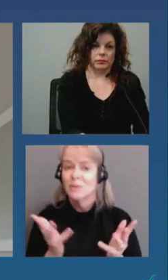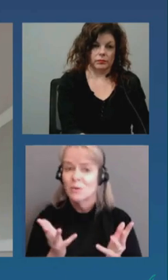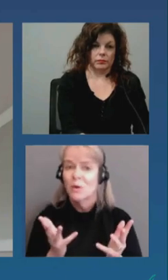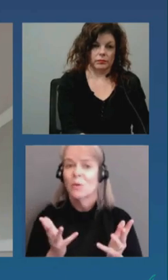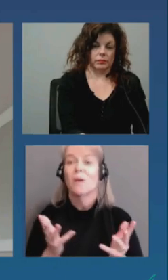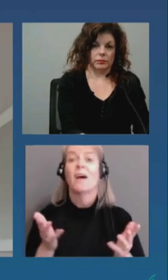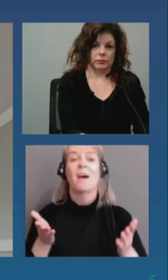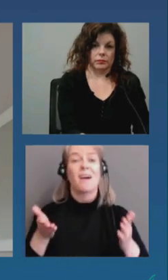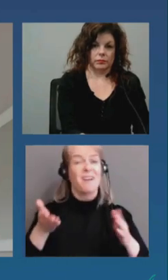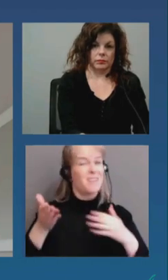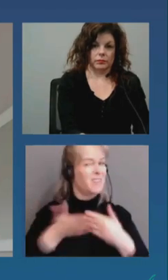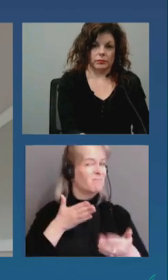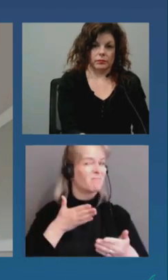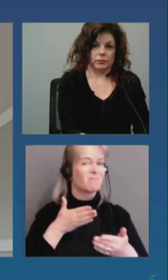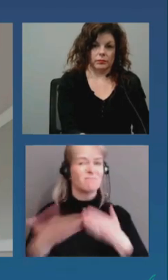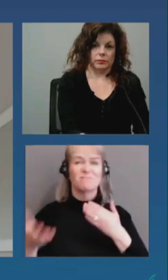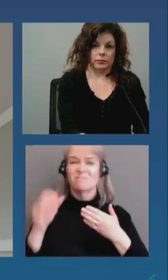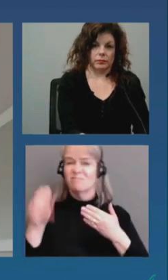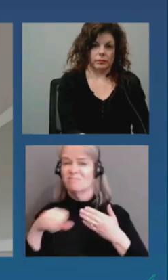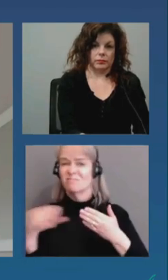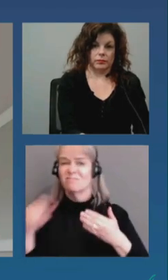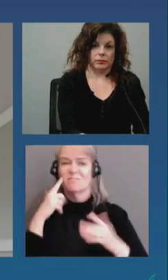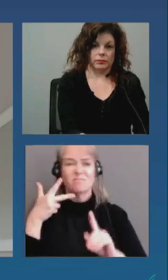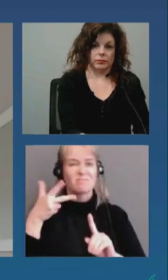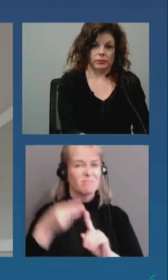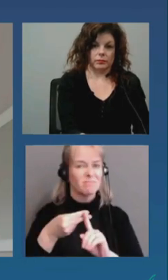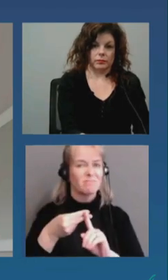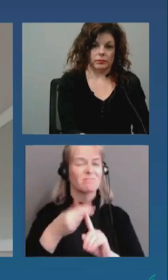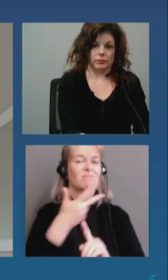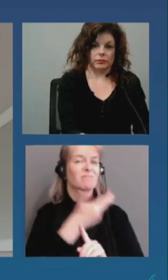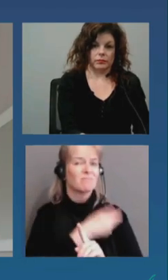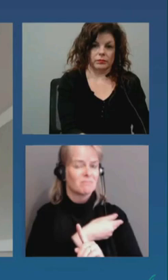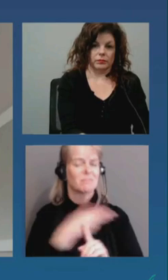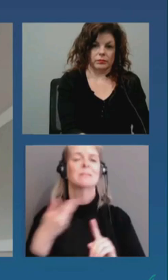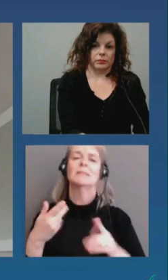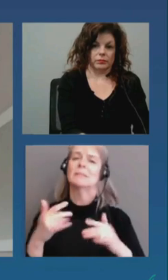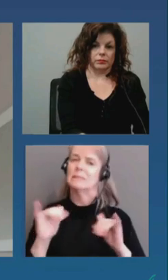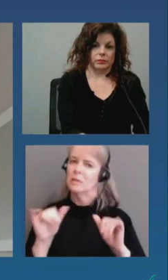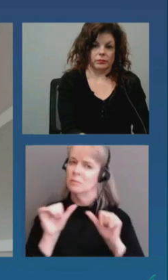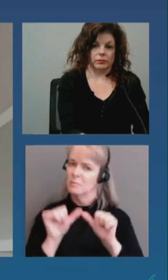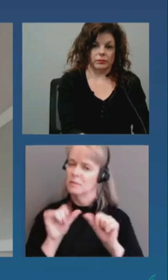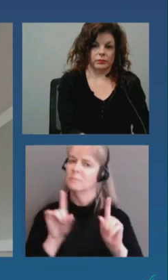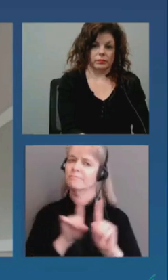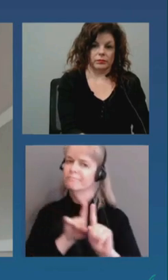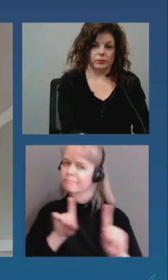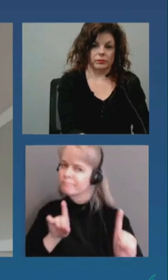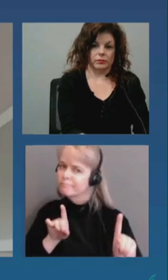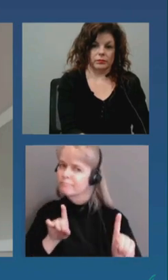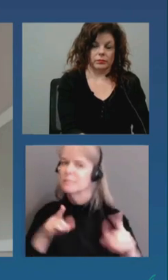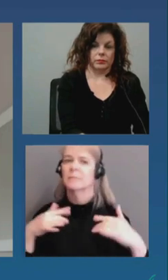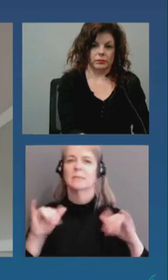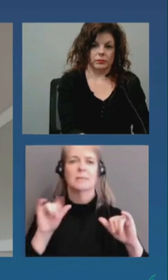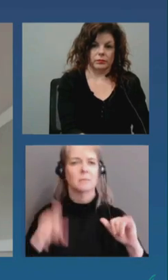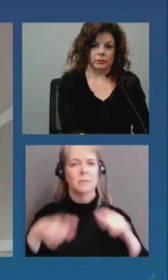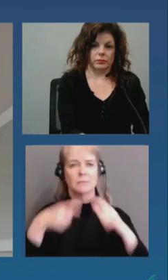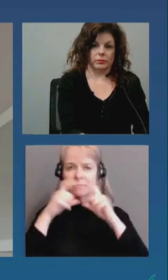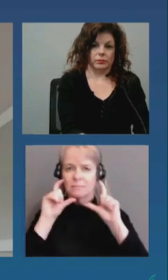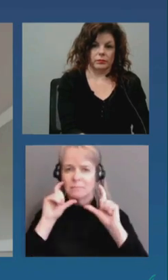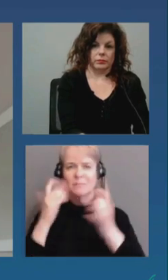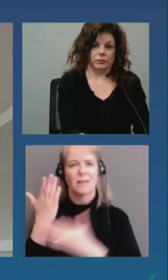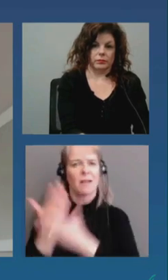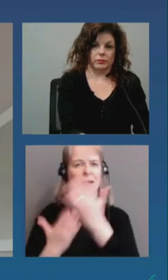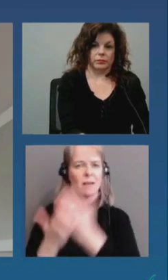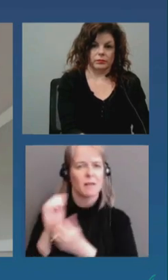vaccinated need to continue to keep up with behaviors like maintaining distance from others, wearing a mask and keeping your hands clean